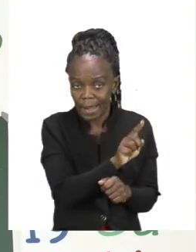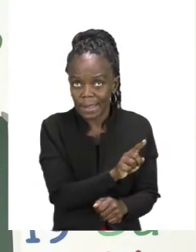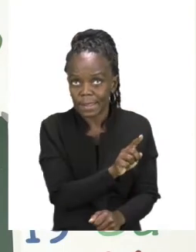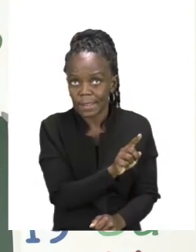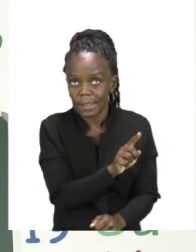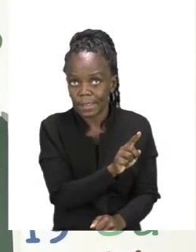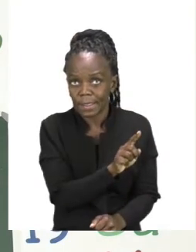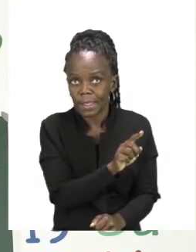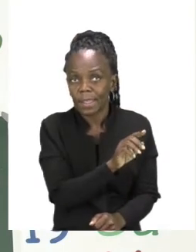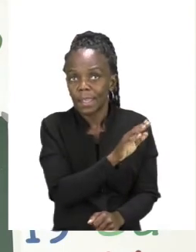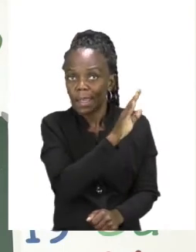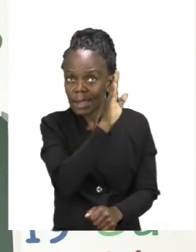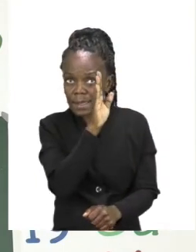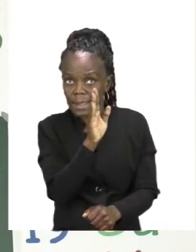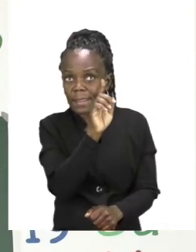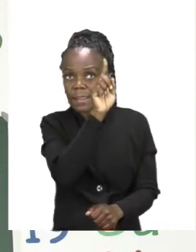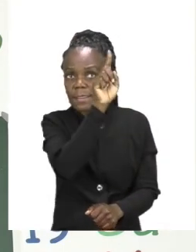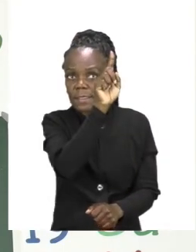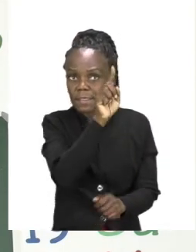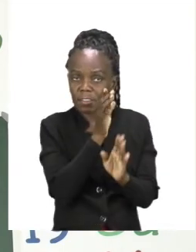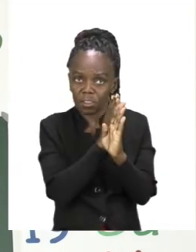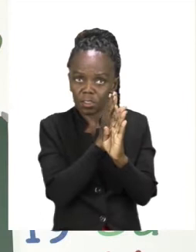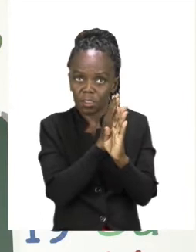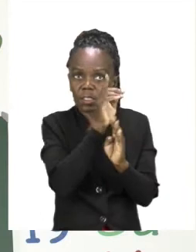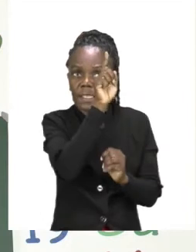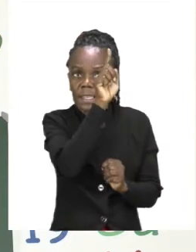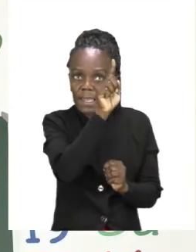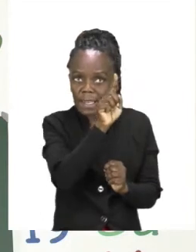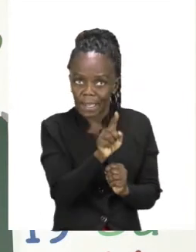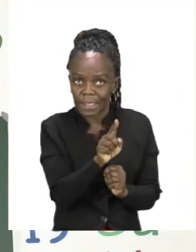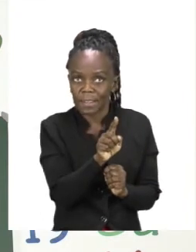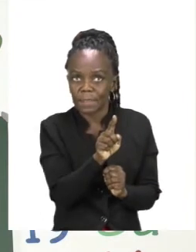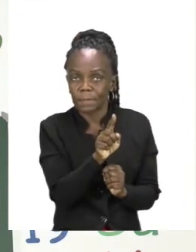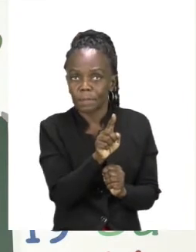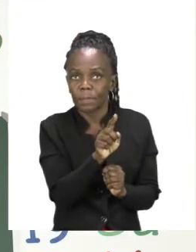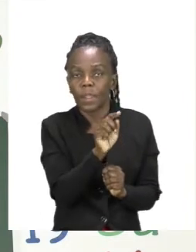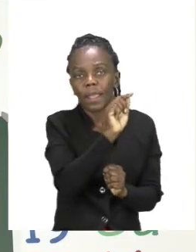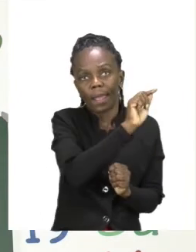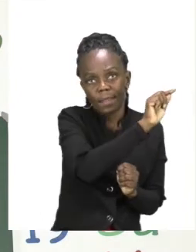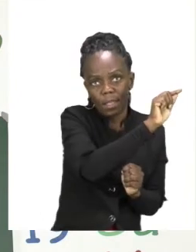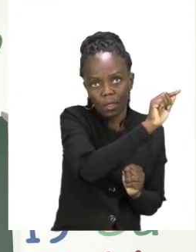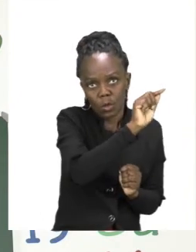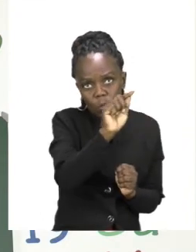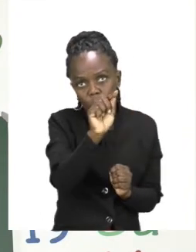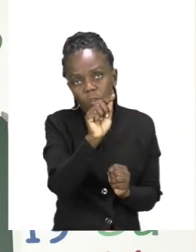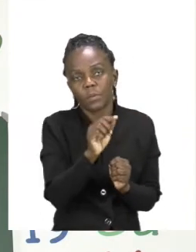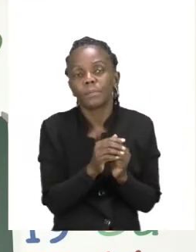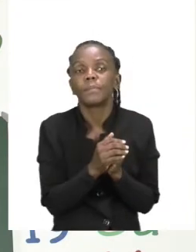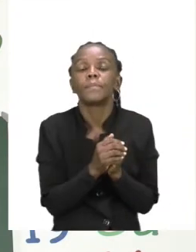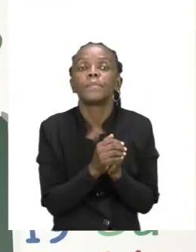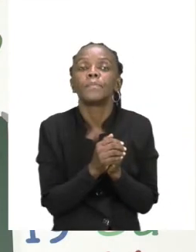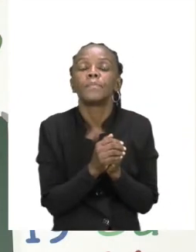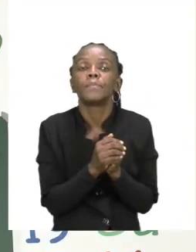straight line. Very good. And a cross. And this is